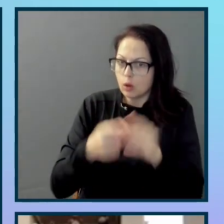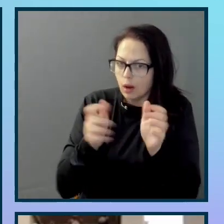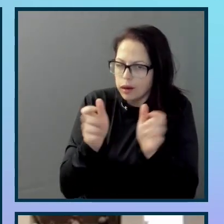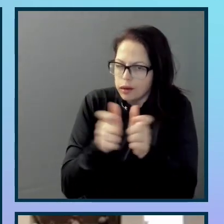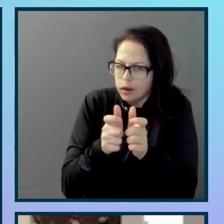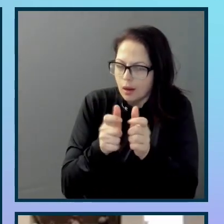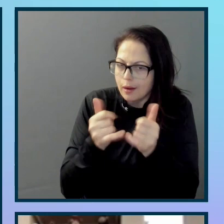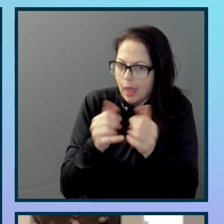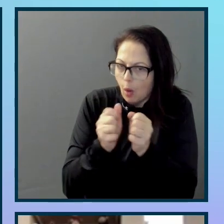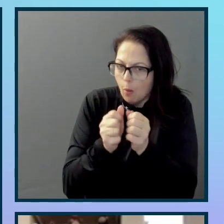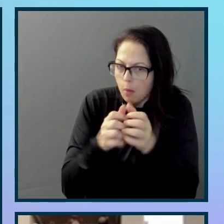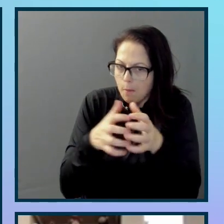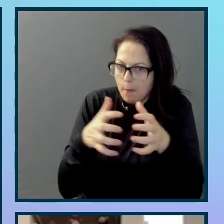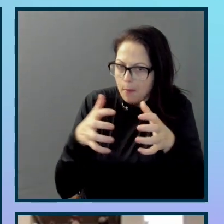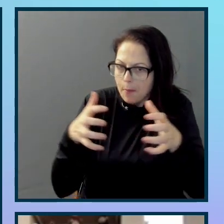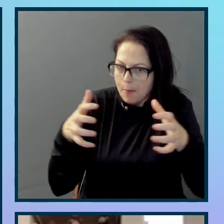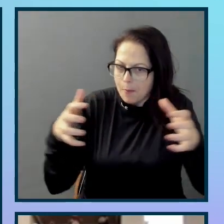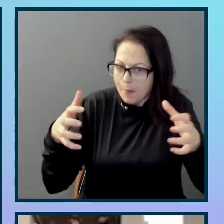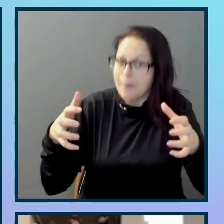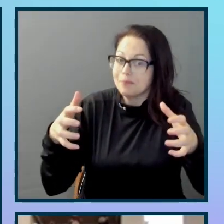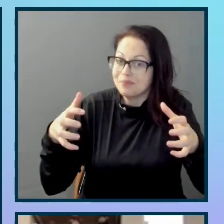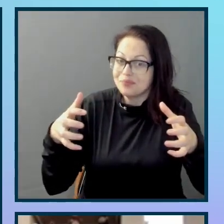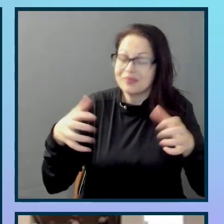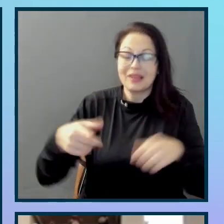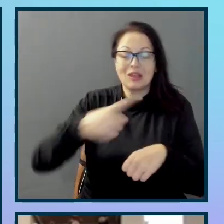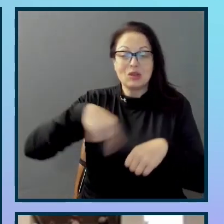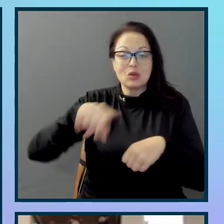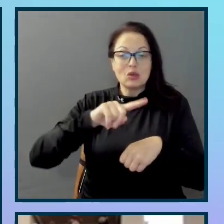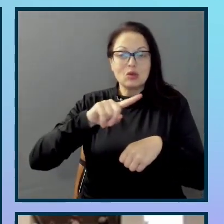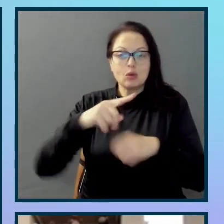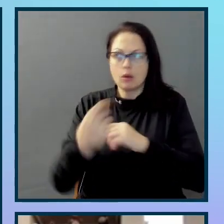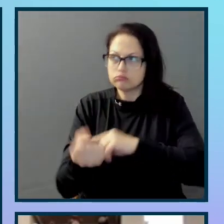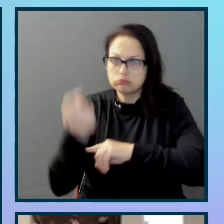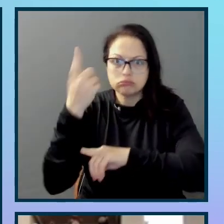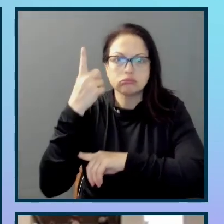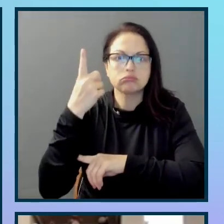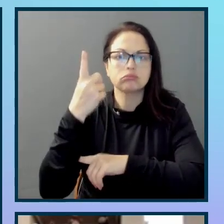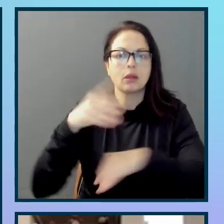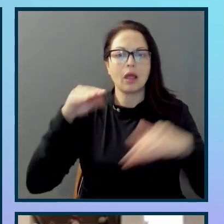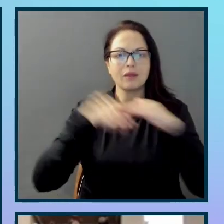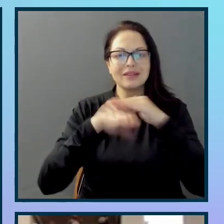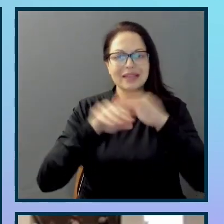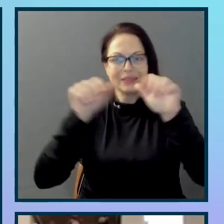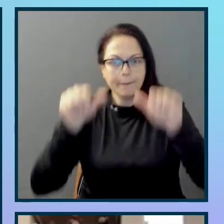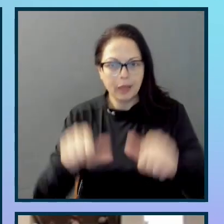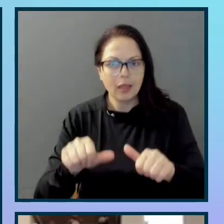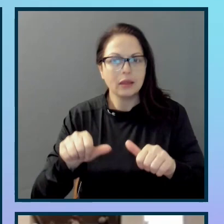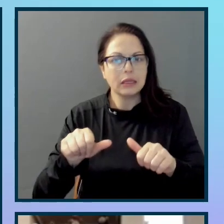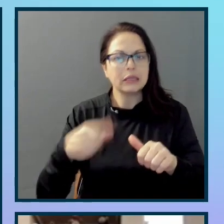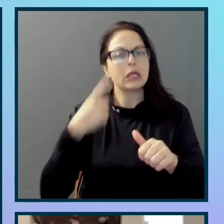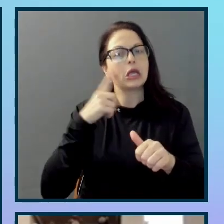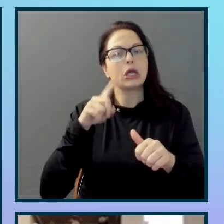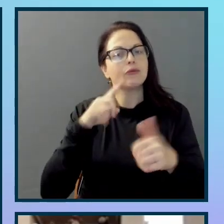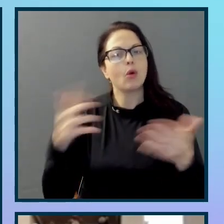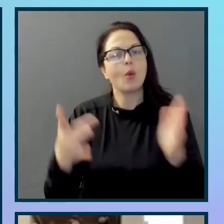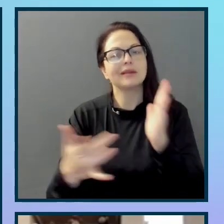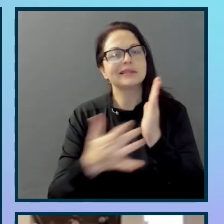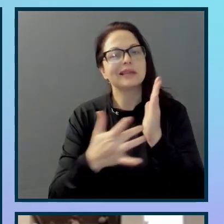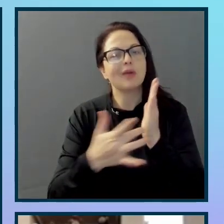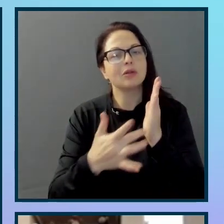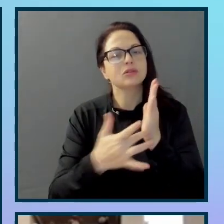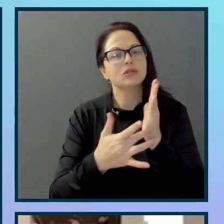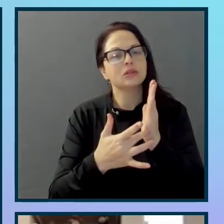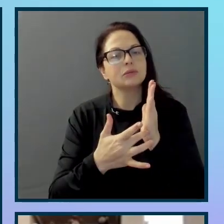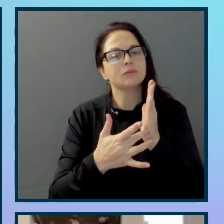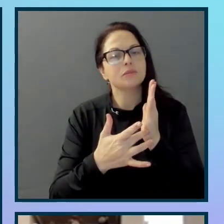You all start to develop a better understanding of the many aspects of accessibility in the technology field. People outside of your group